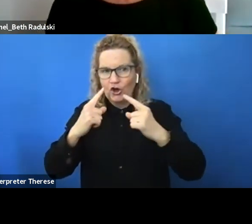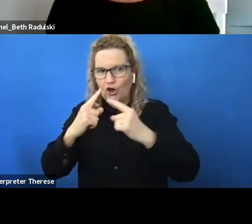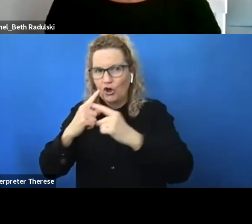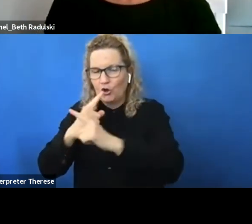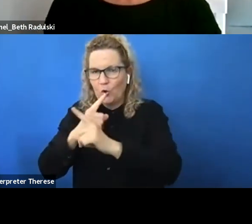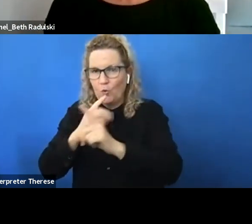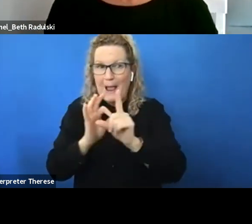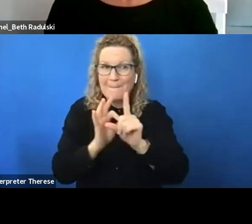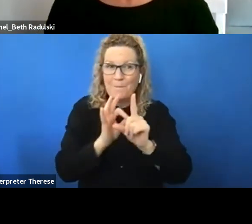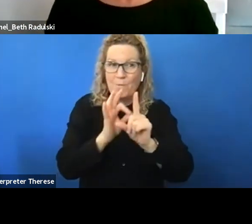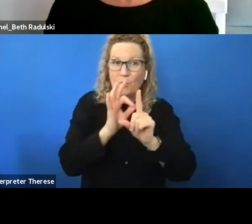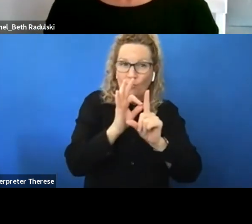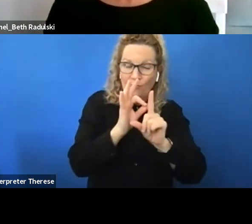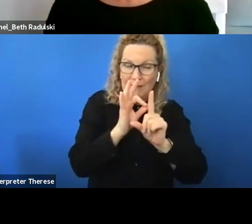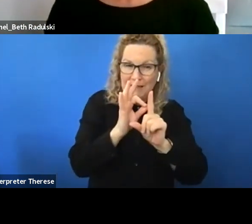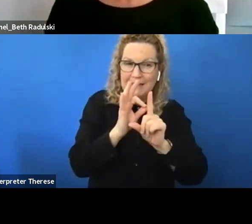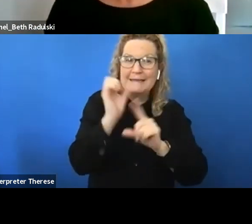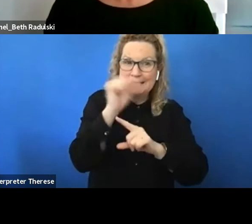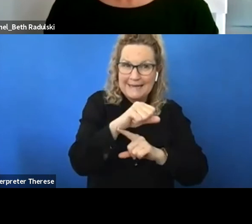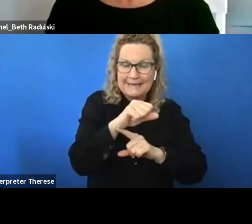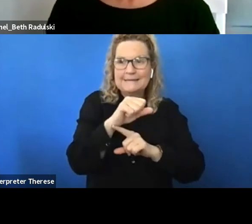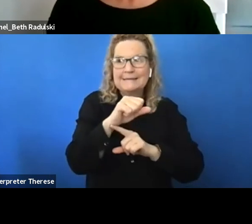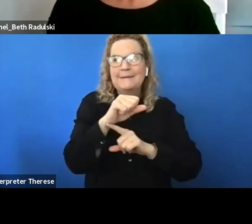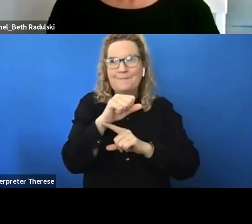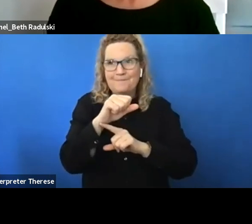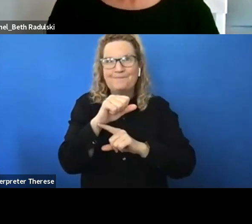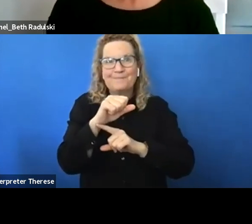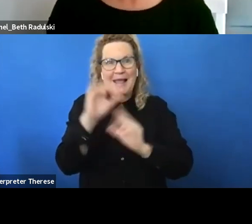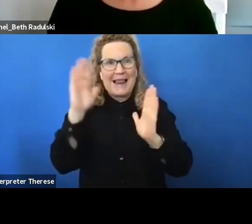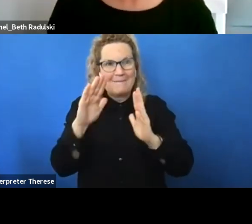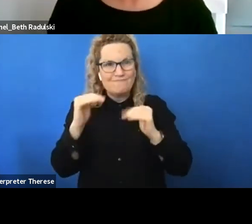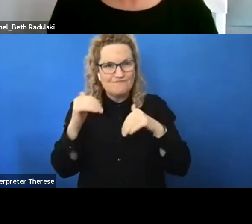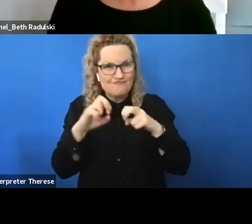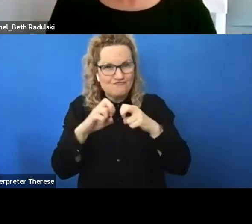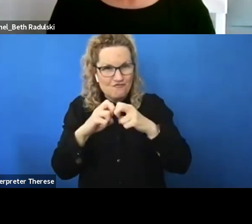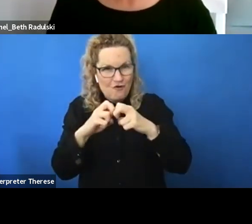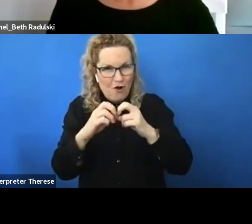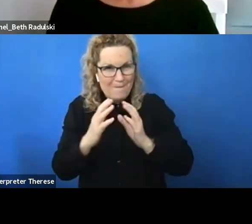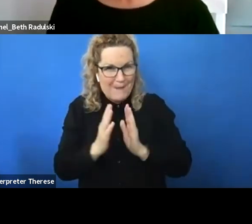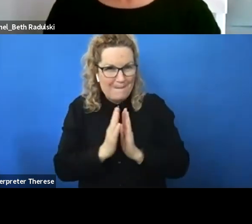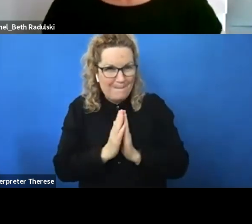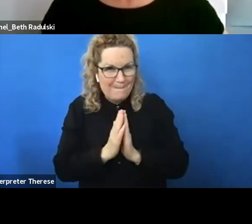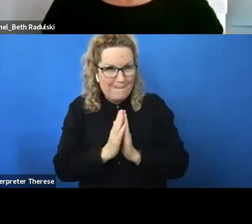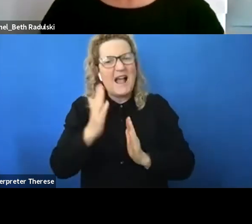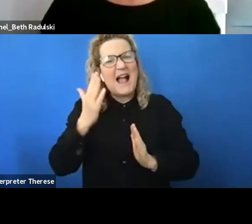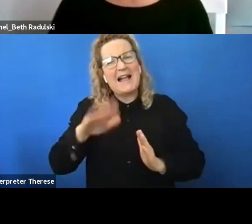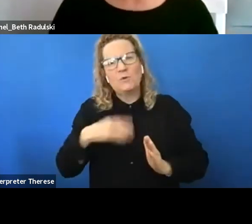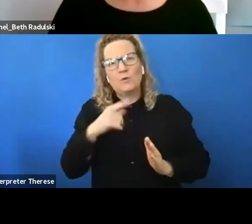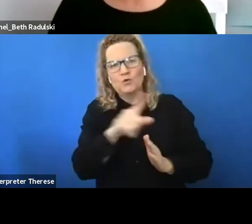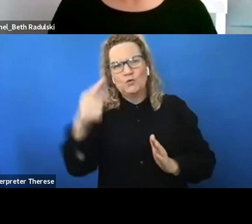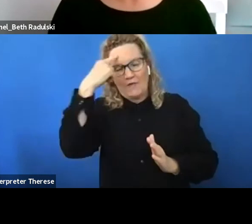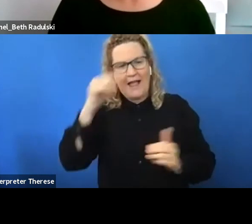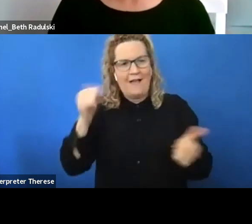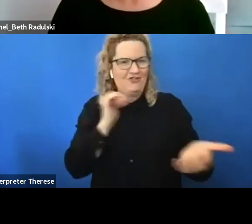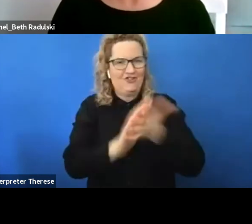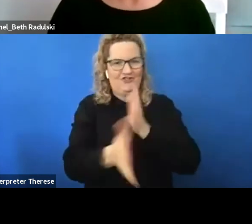and it's going to be you know a constant journey and i don't want to give the impression that i think we're done it's something we need to keep working